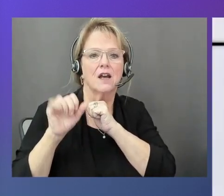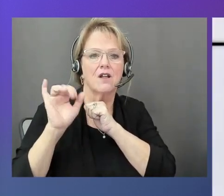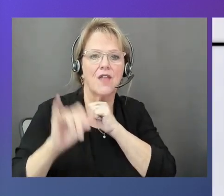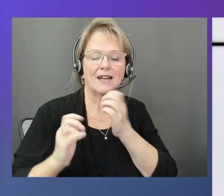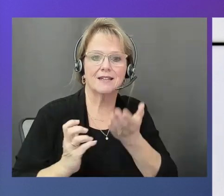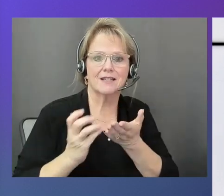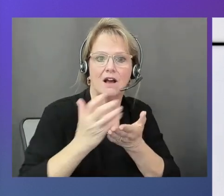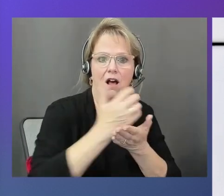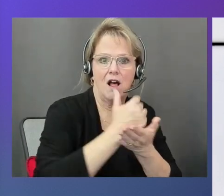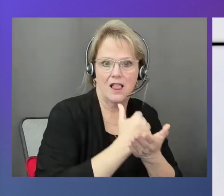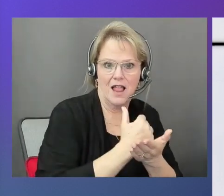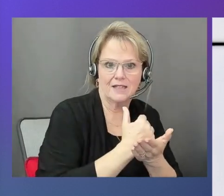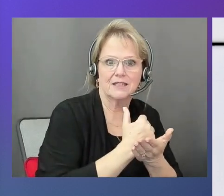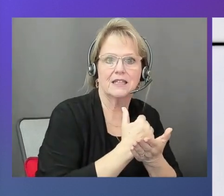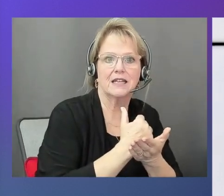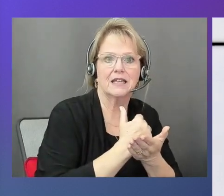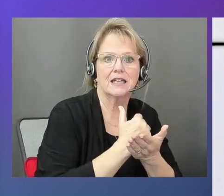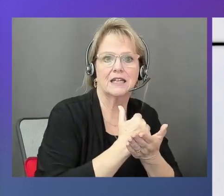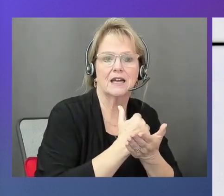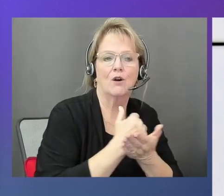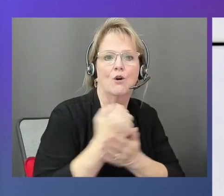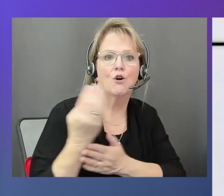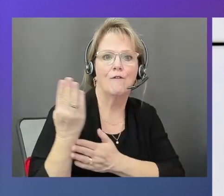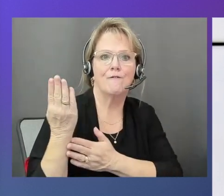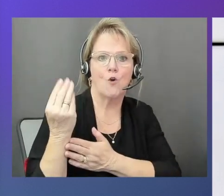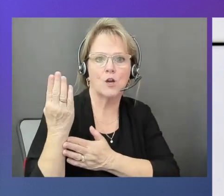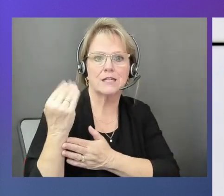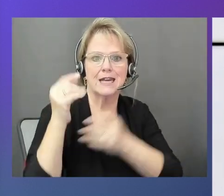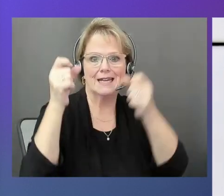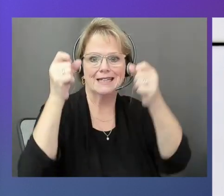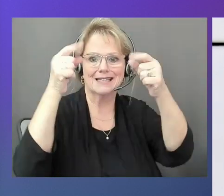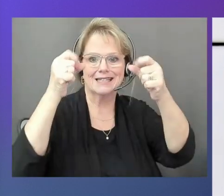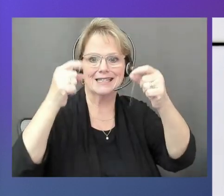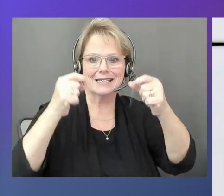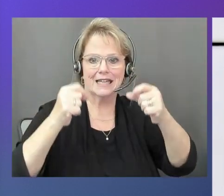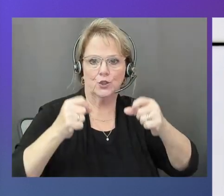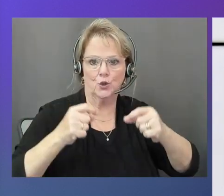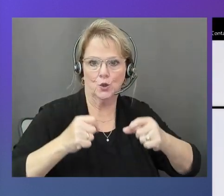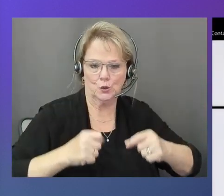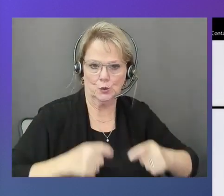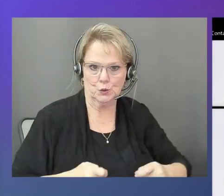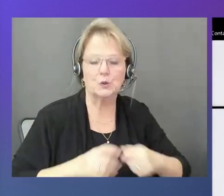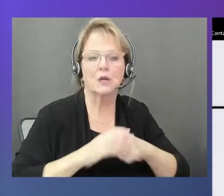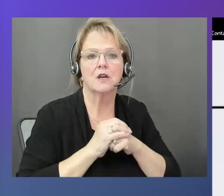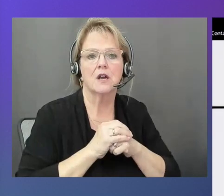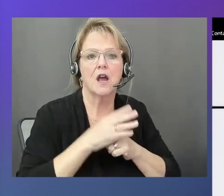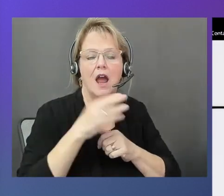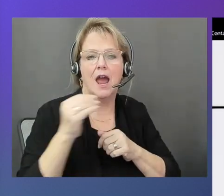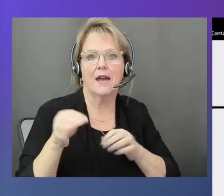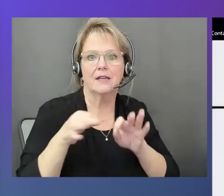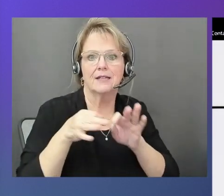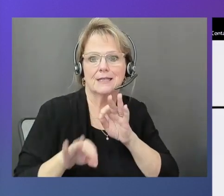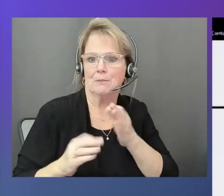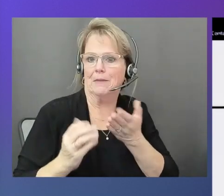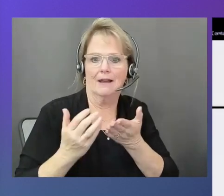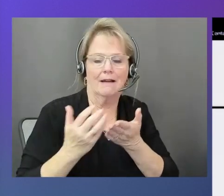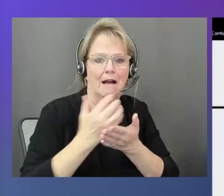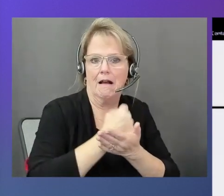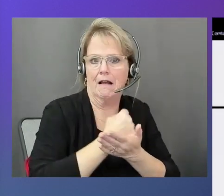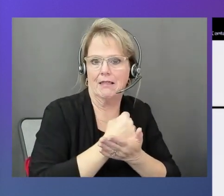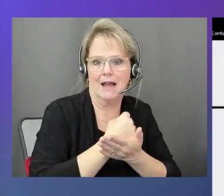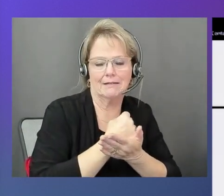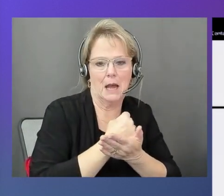those 14 signals and simply collect them every